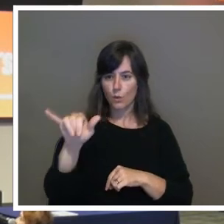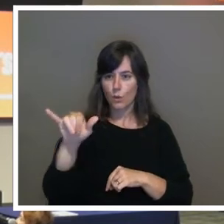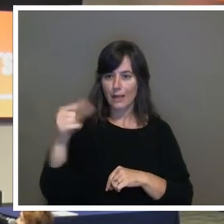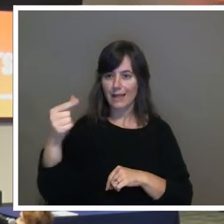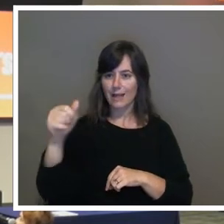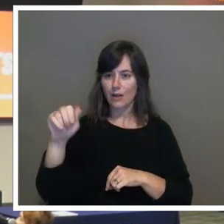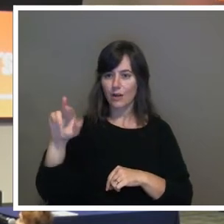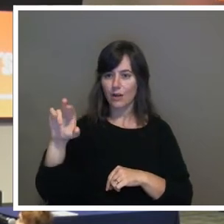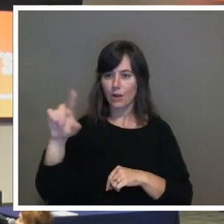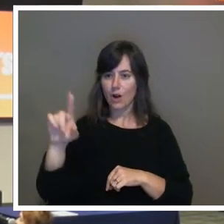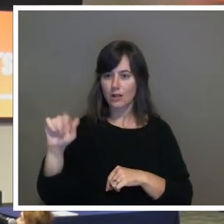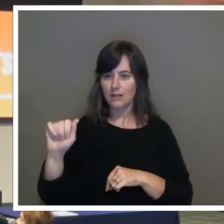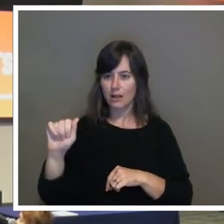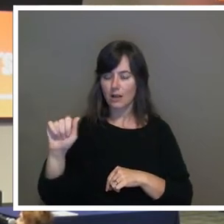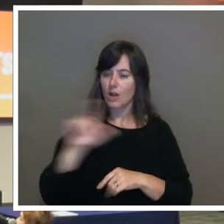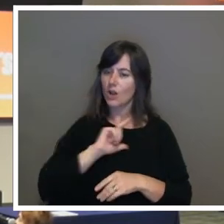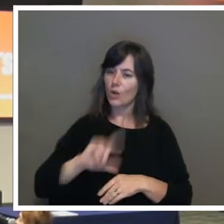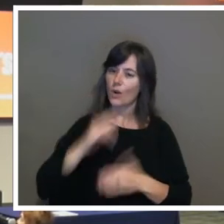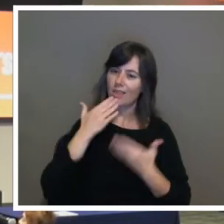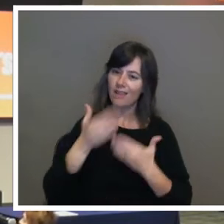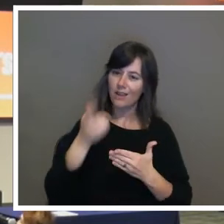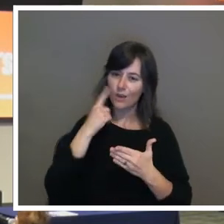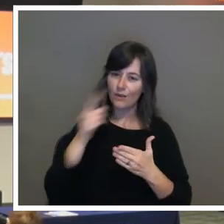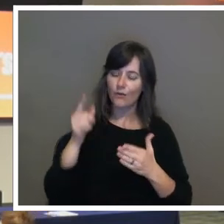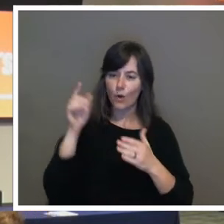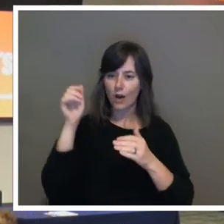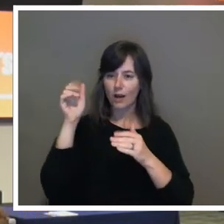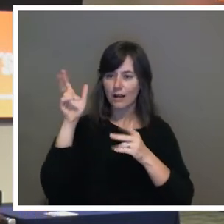Lord, thank you for hearing our prayers.